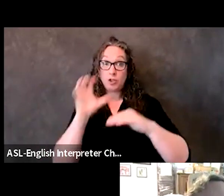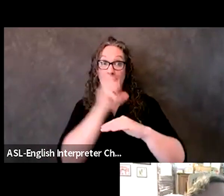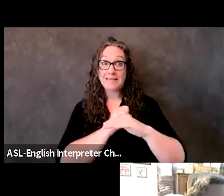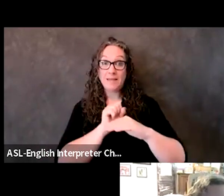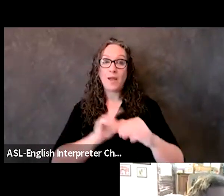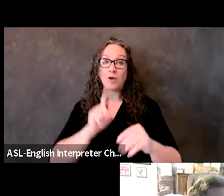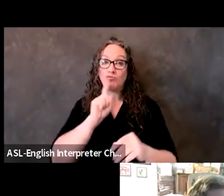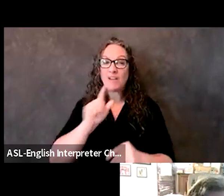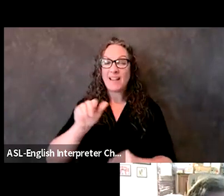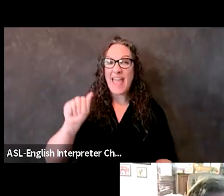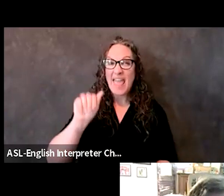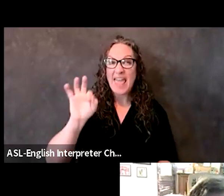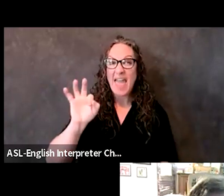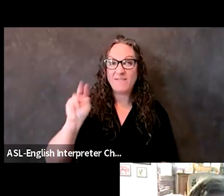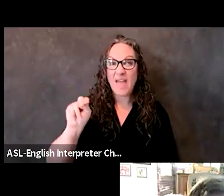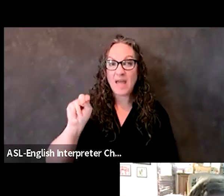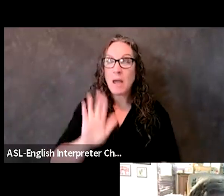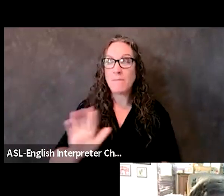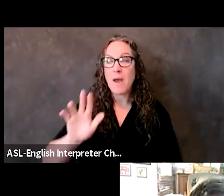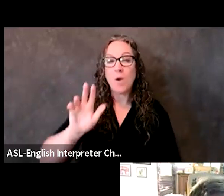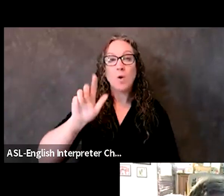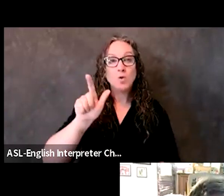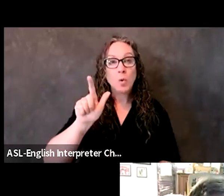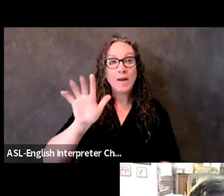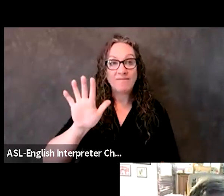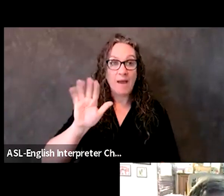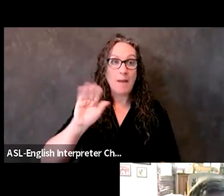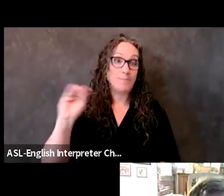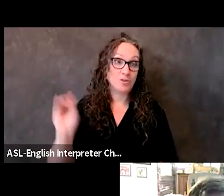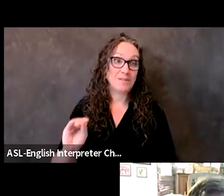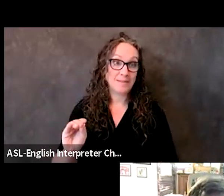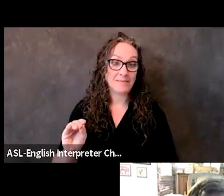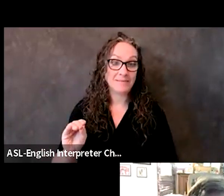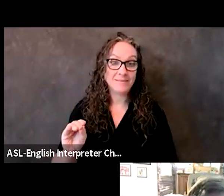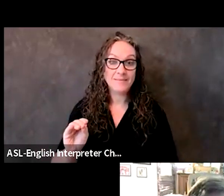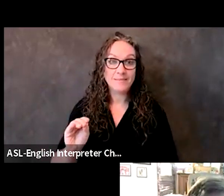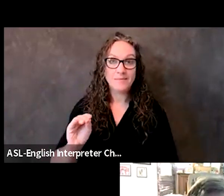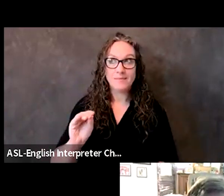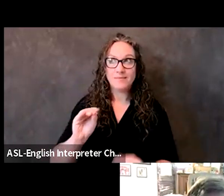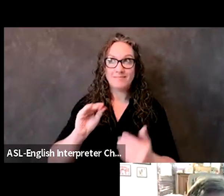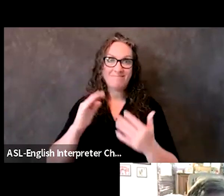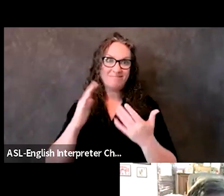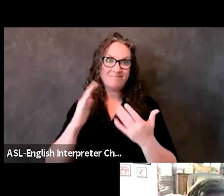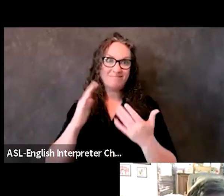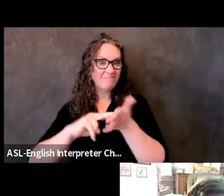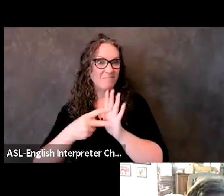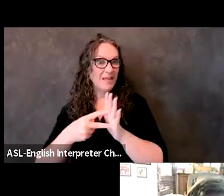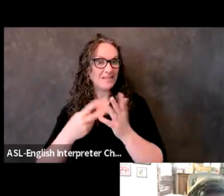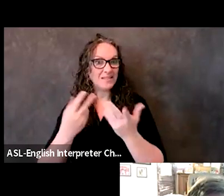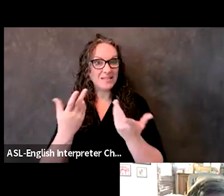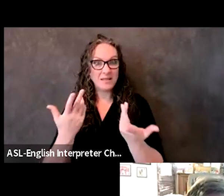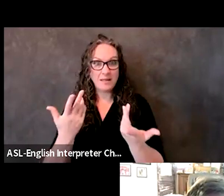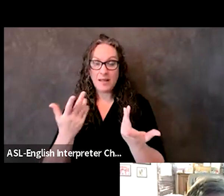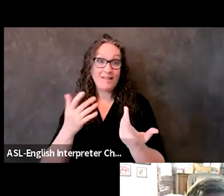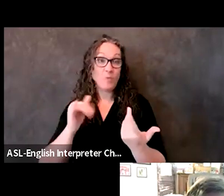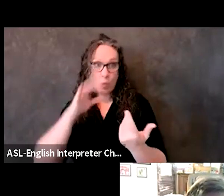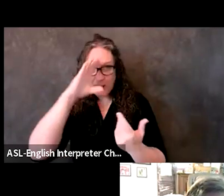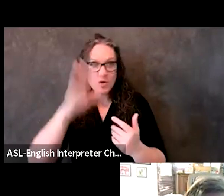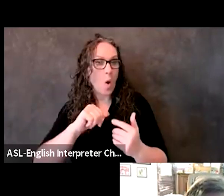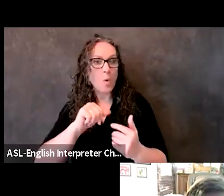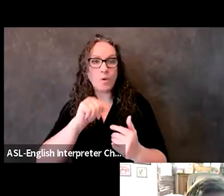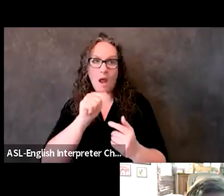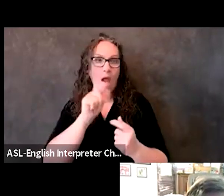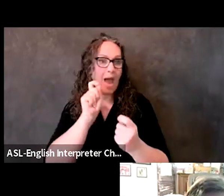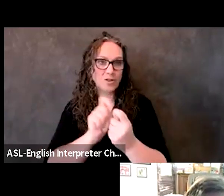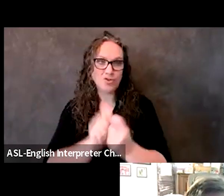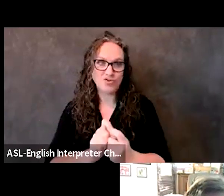AFN population around 25%, 25% of 10 million, which we know is an underestimate is still